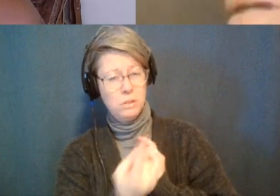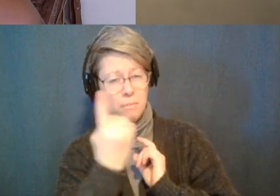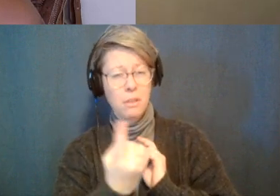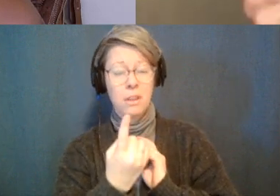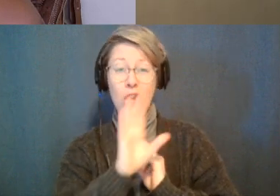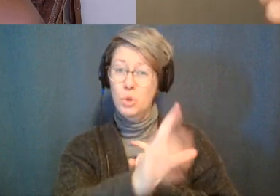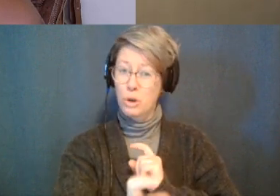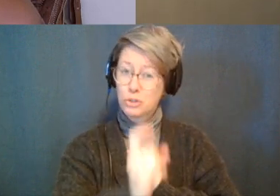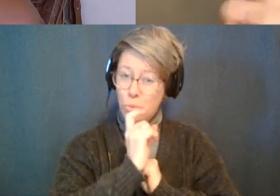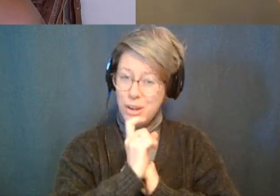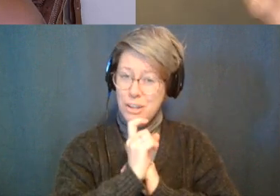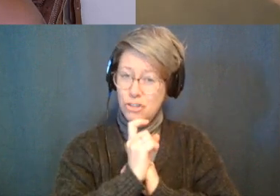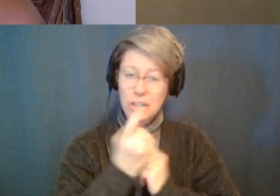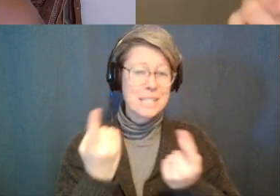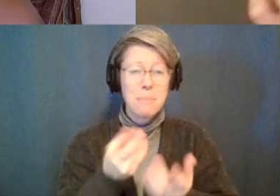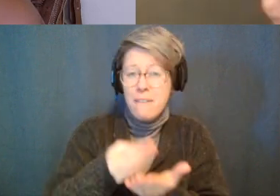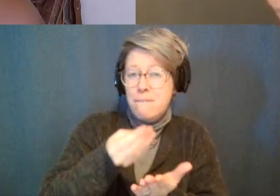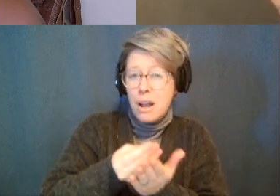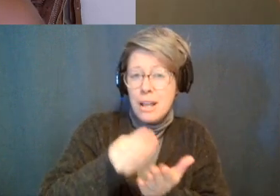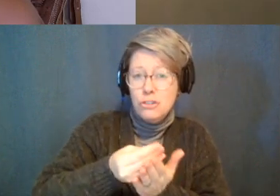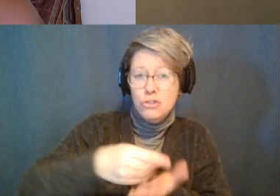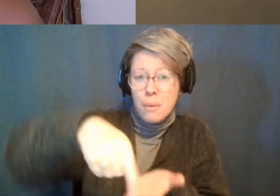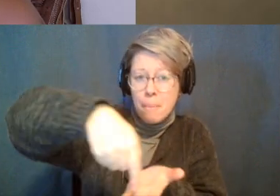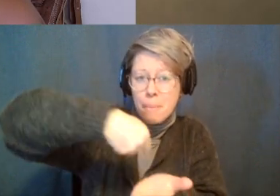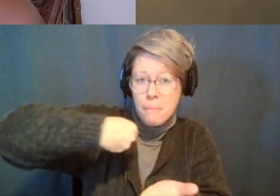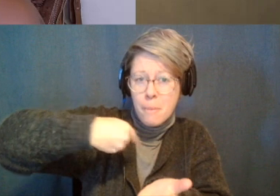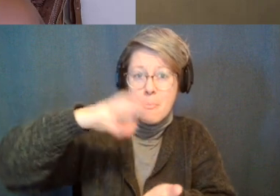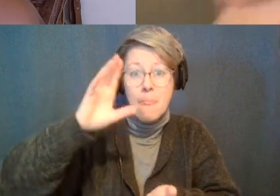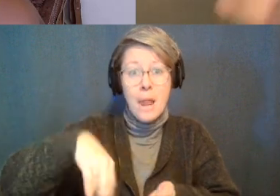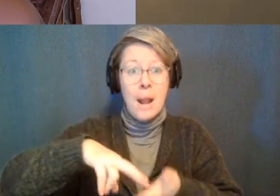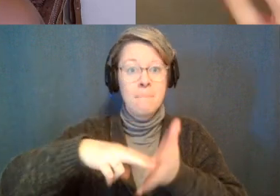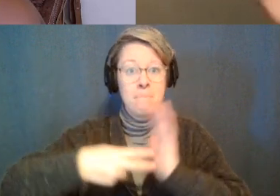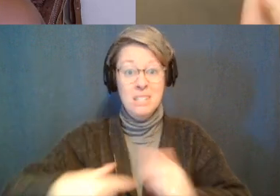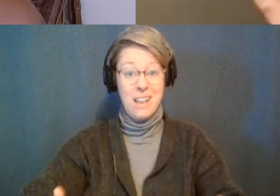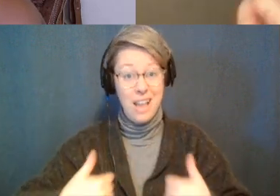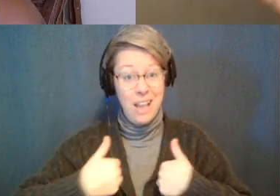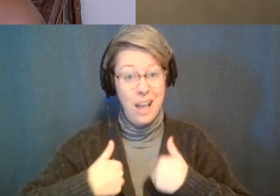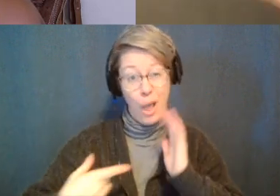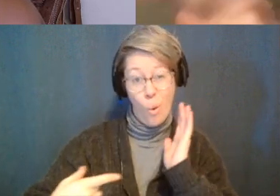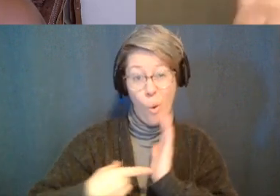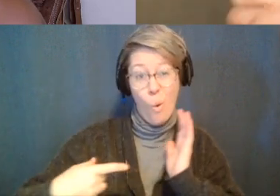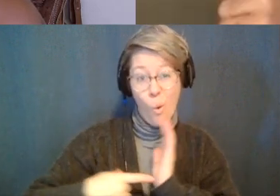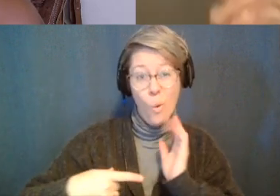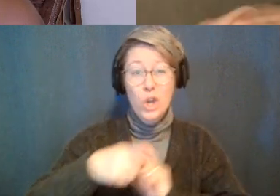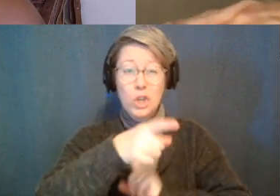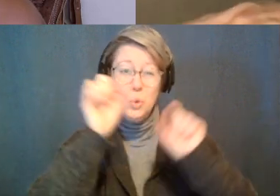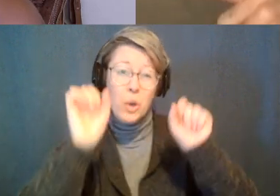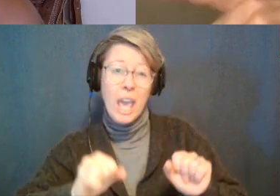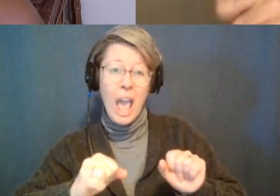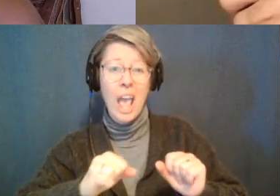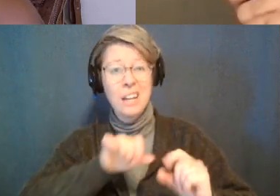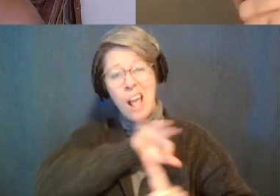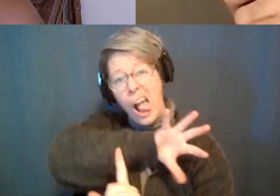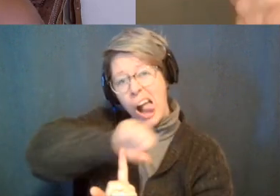donation or any sort of financial contribution is providing you a free pass to attack my assistant